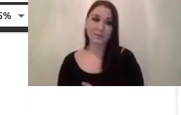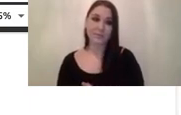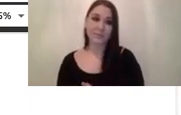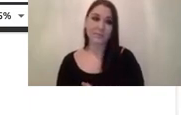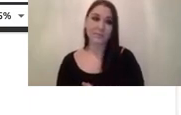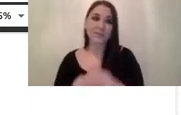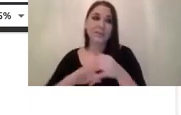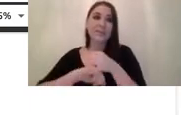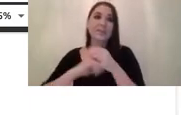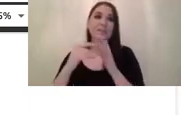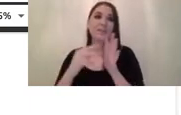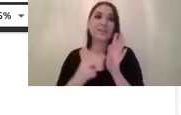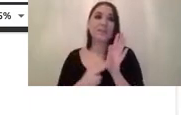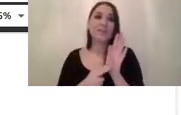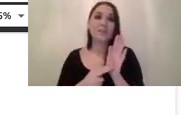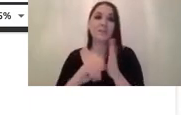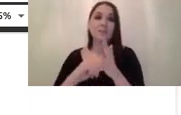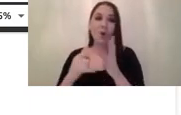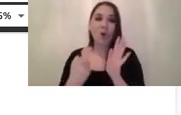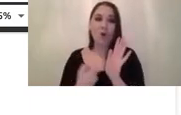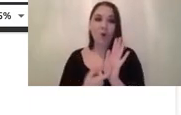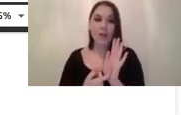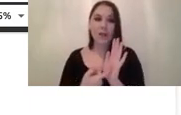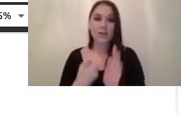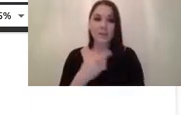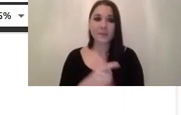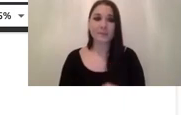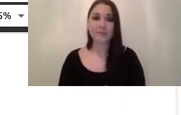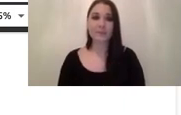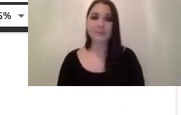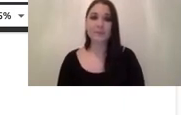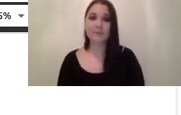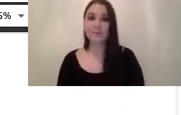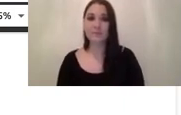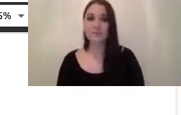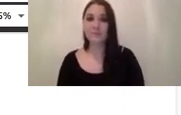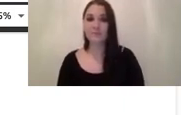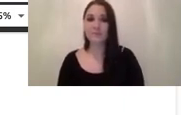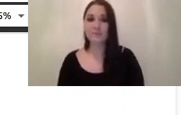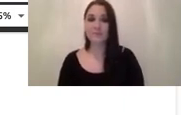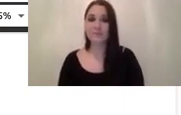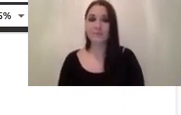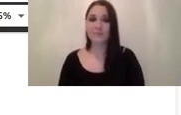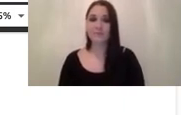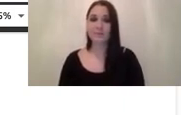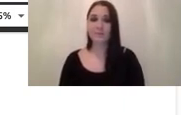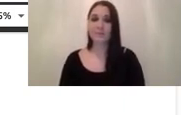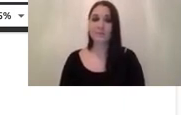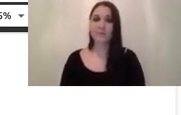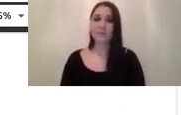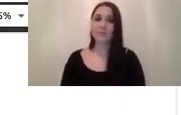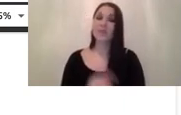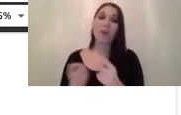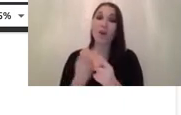also um um on semiconductor and other and other